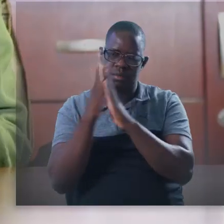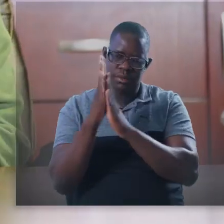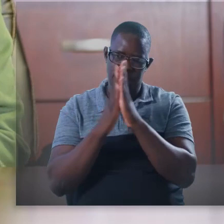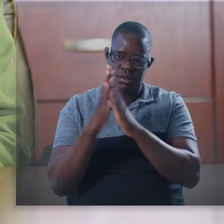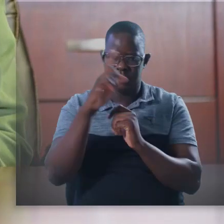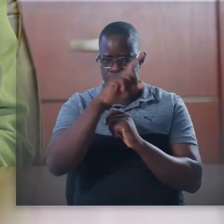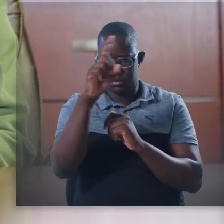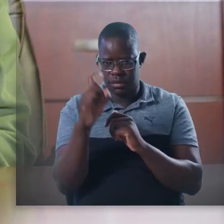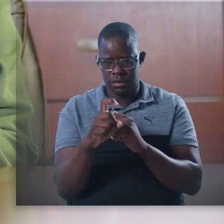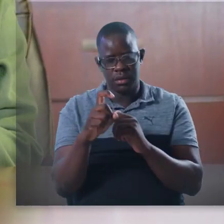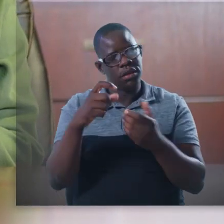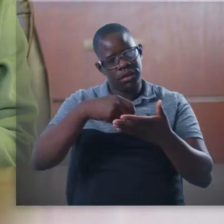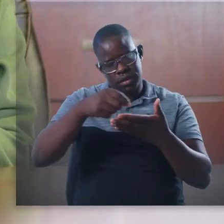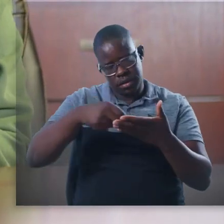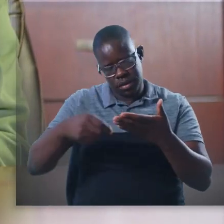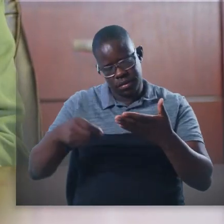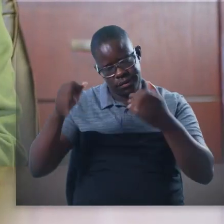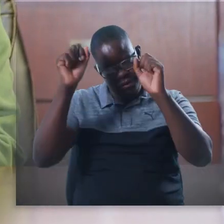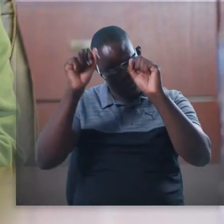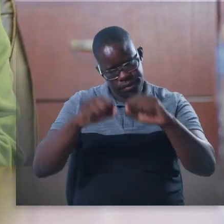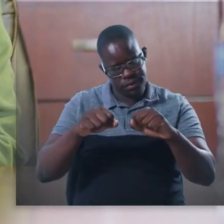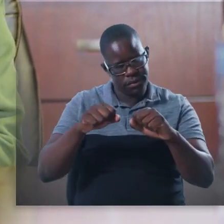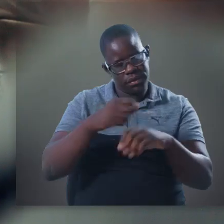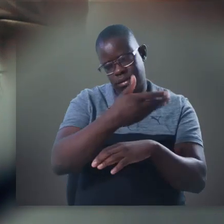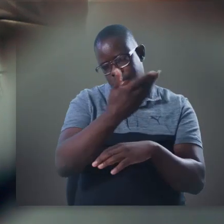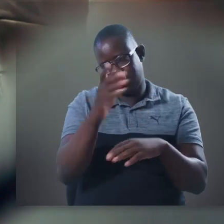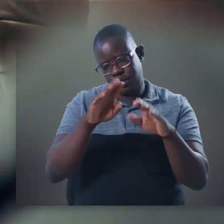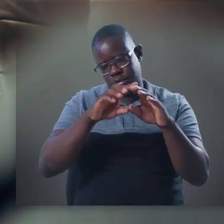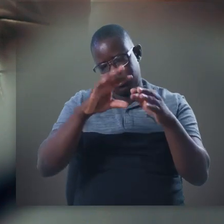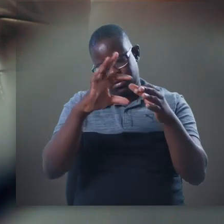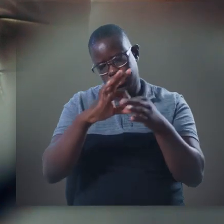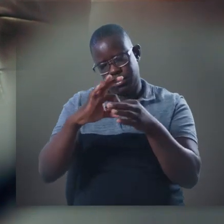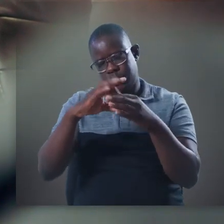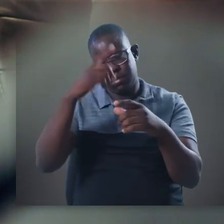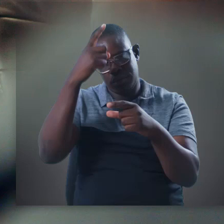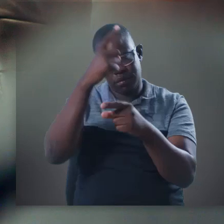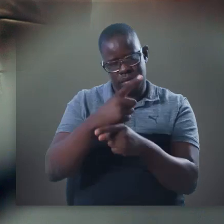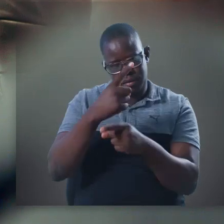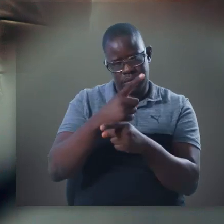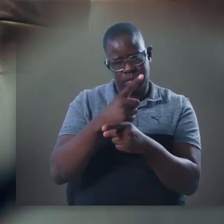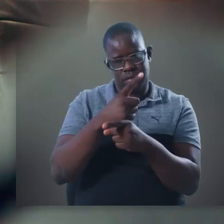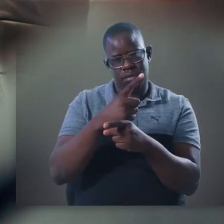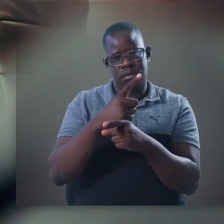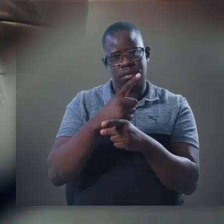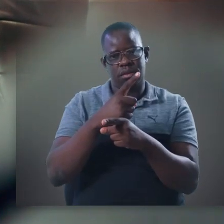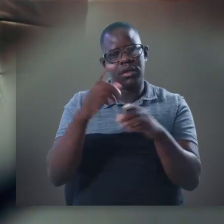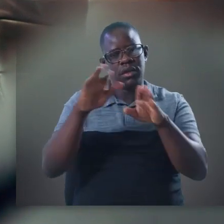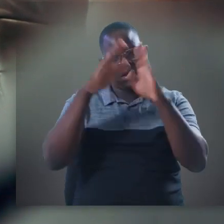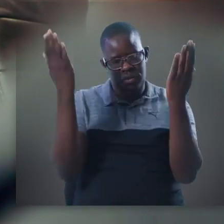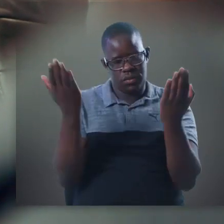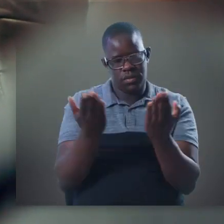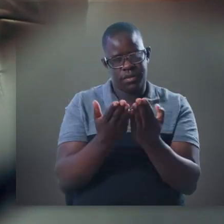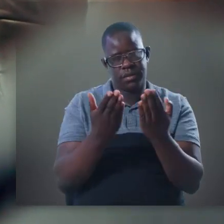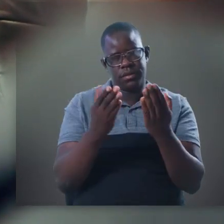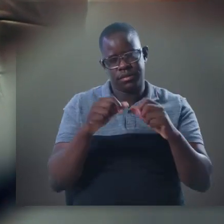regards to international relations? Interesting question. Now, through signing treaties and agreements with the rest of the world, the